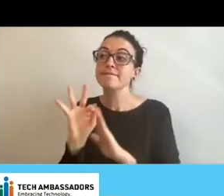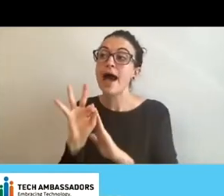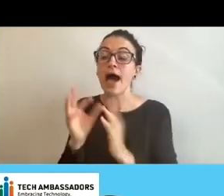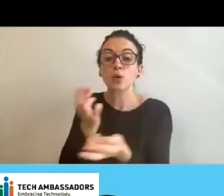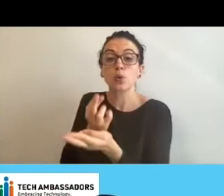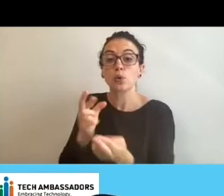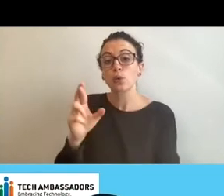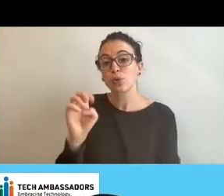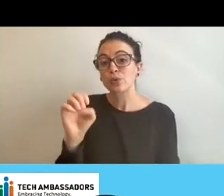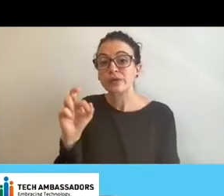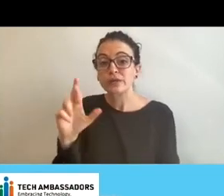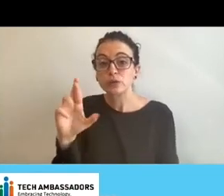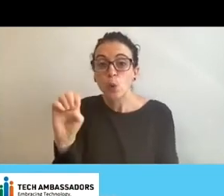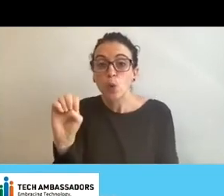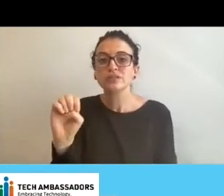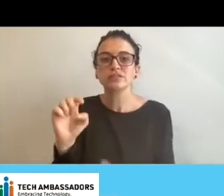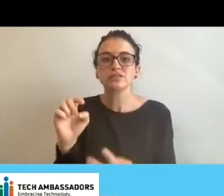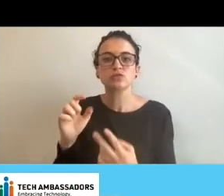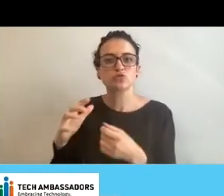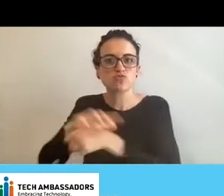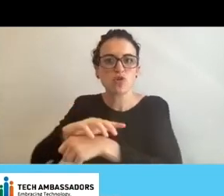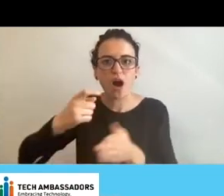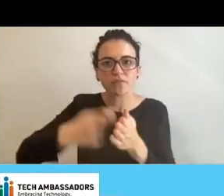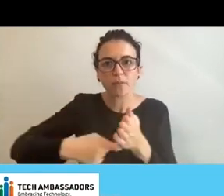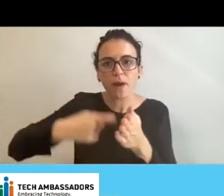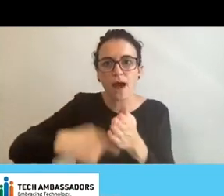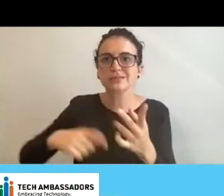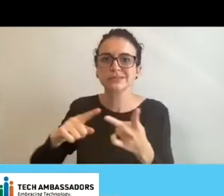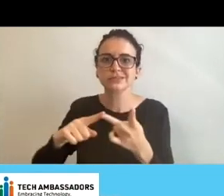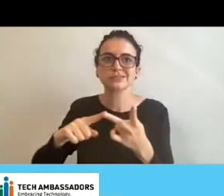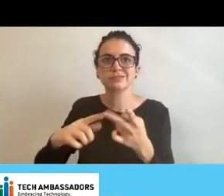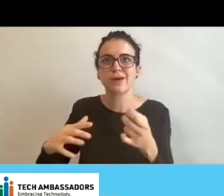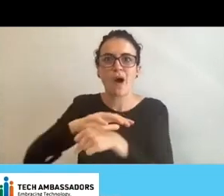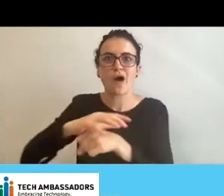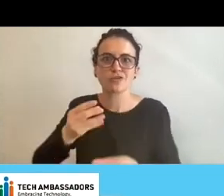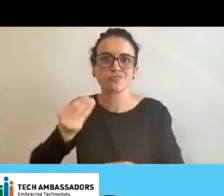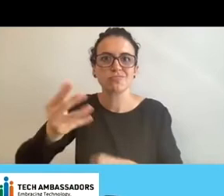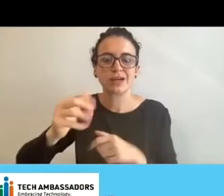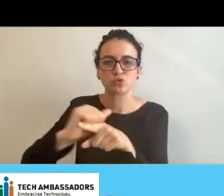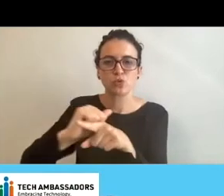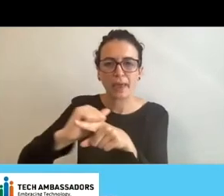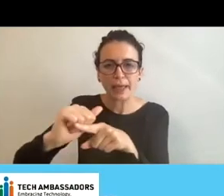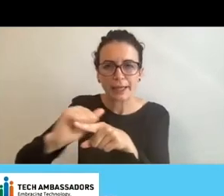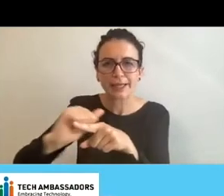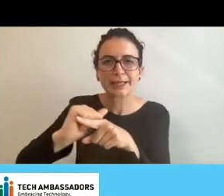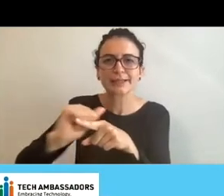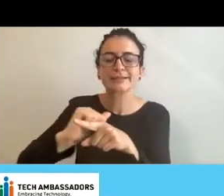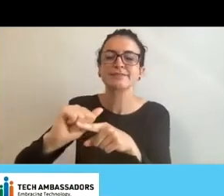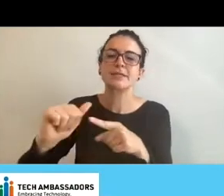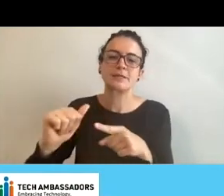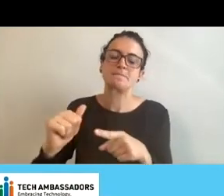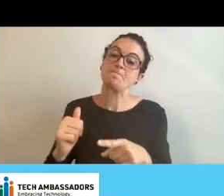help pay for and support training with these technologies.